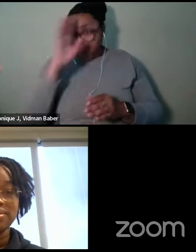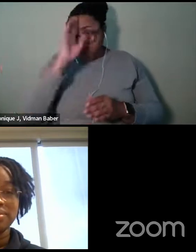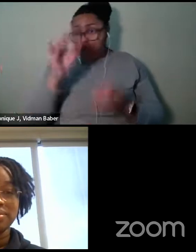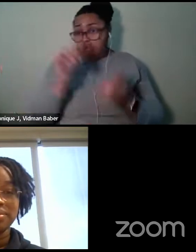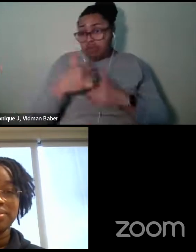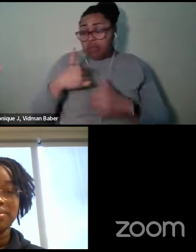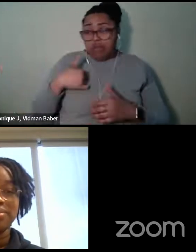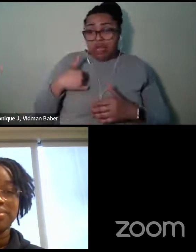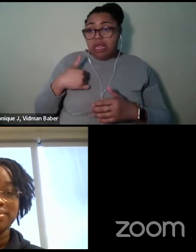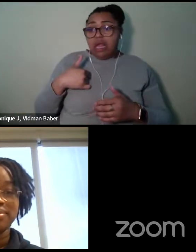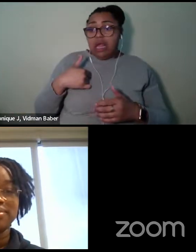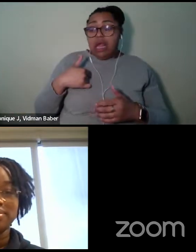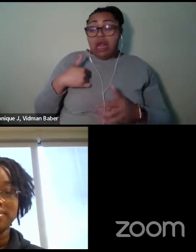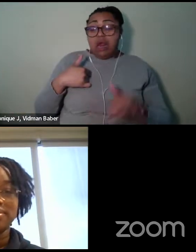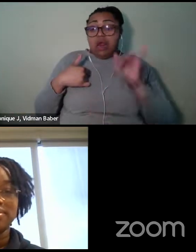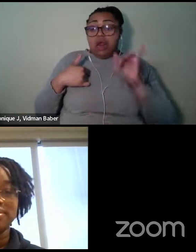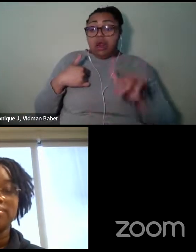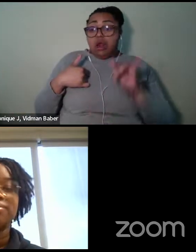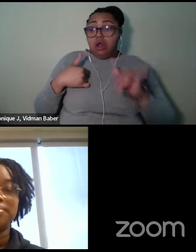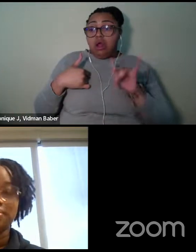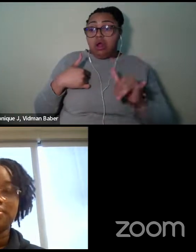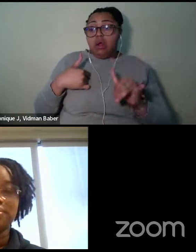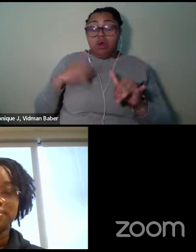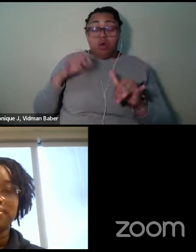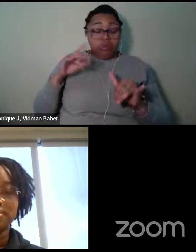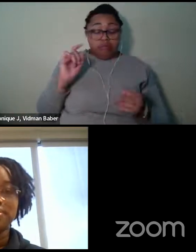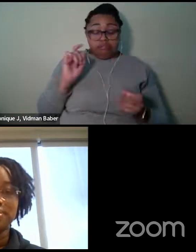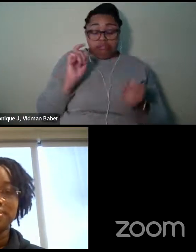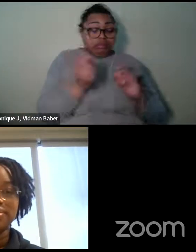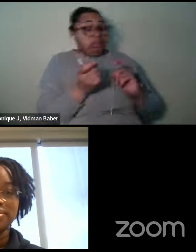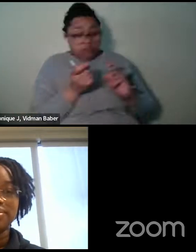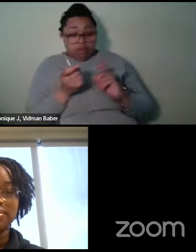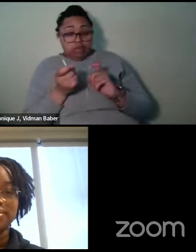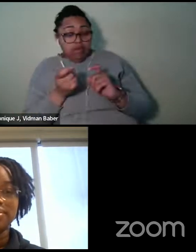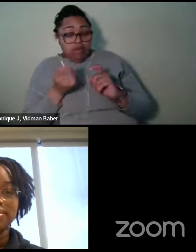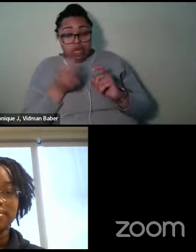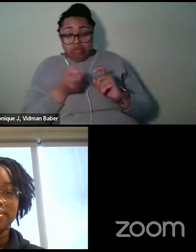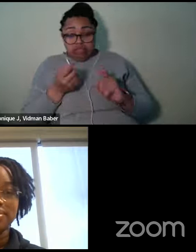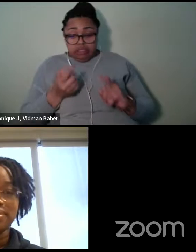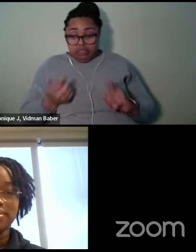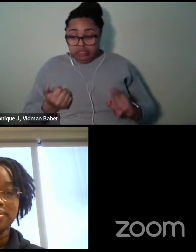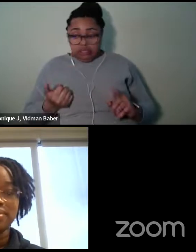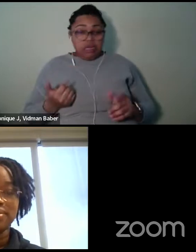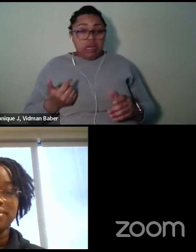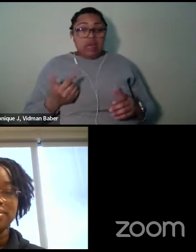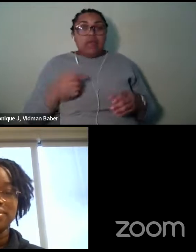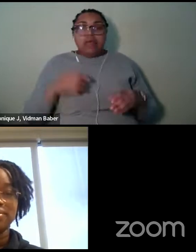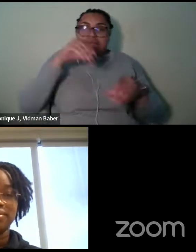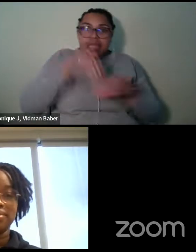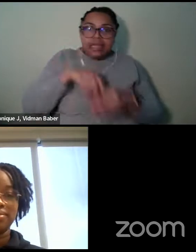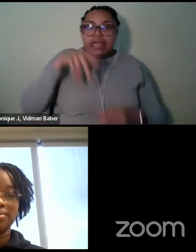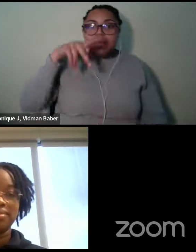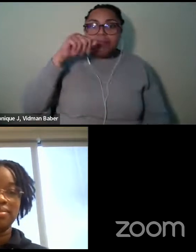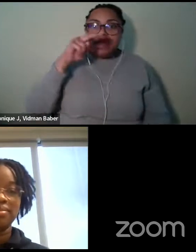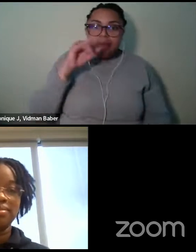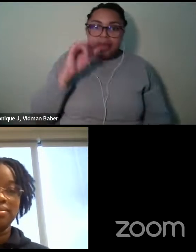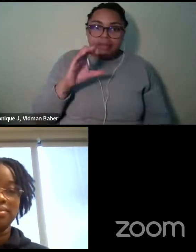she's right. And not only that it was during the pandemic, it's, you know, the heart of the pandemic. So I wasn't at my best self anyway, but, um,